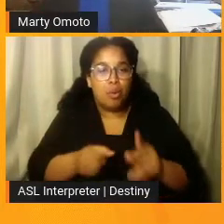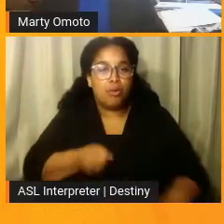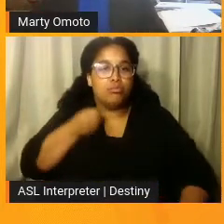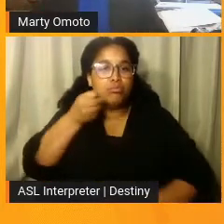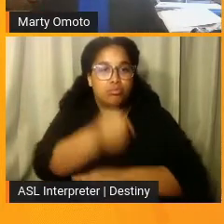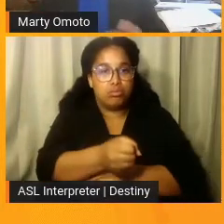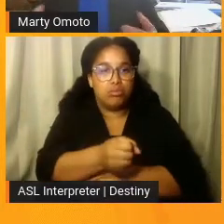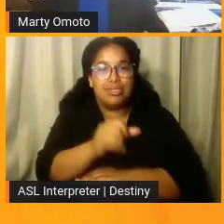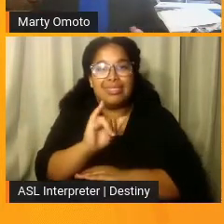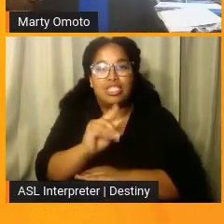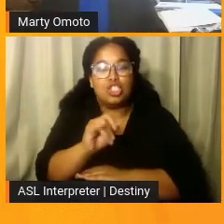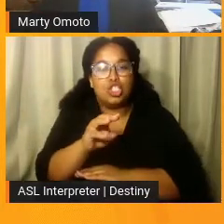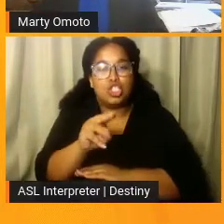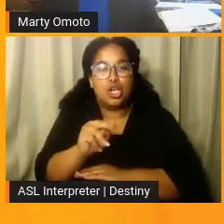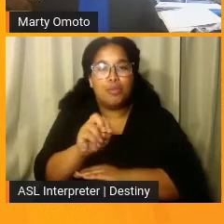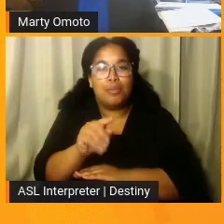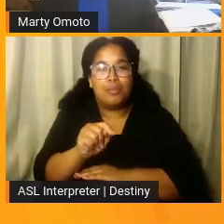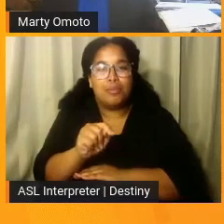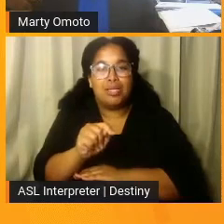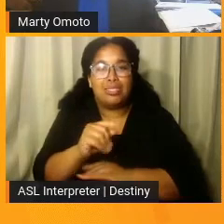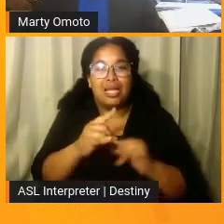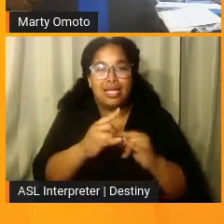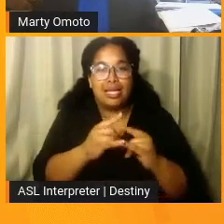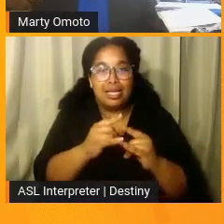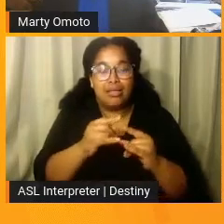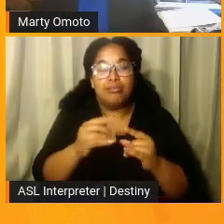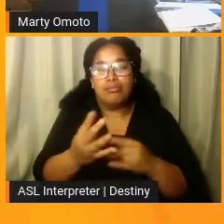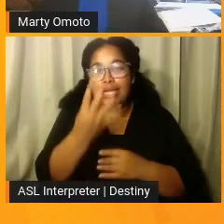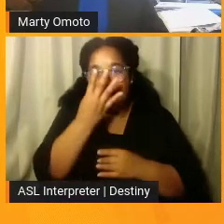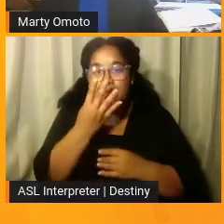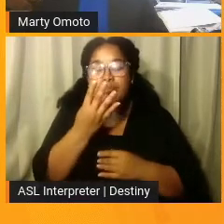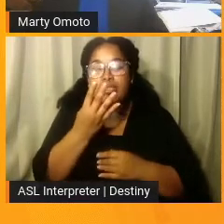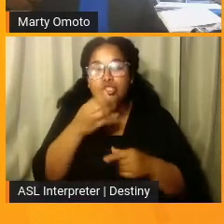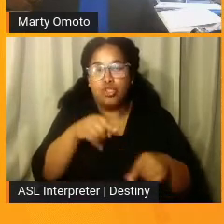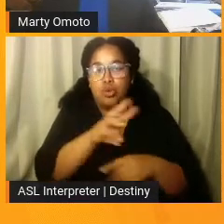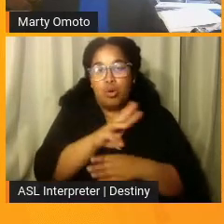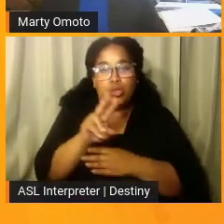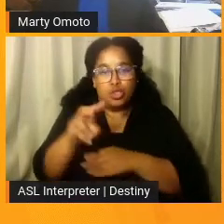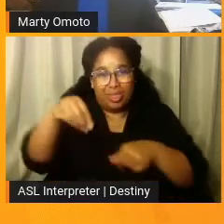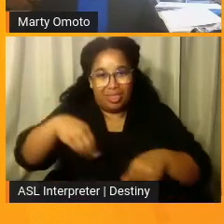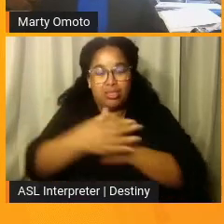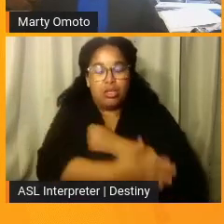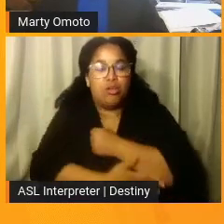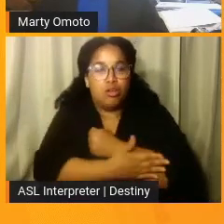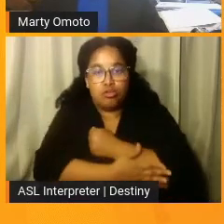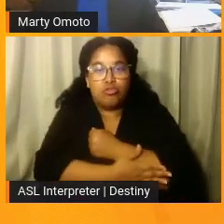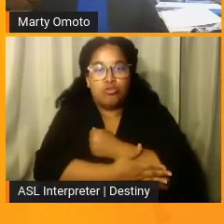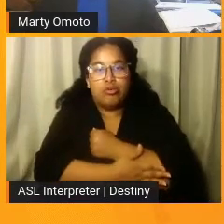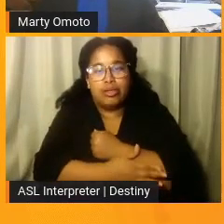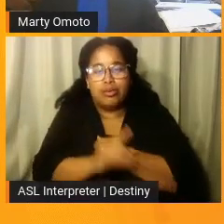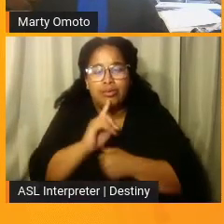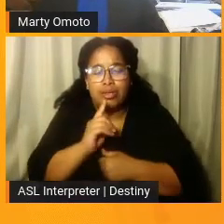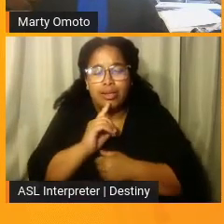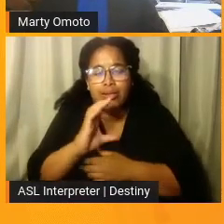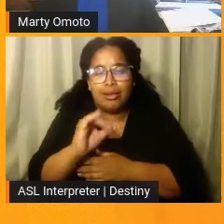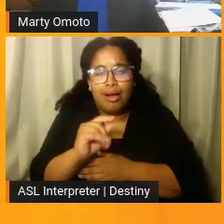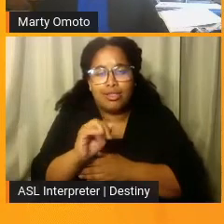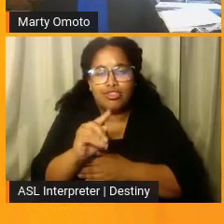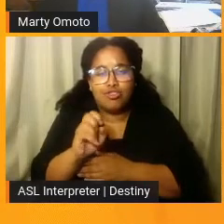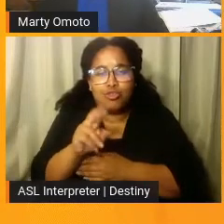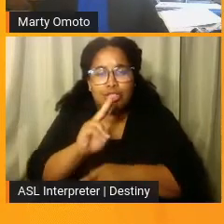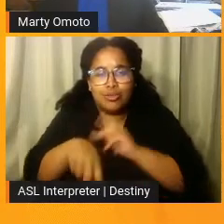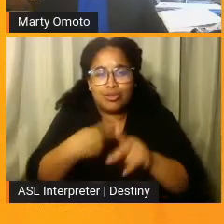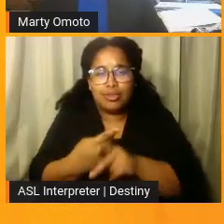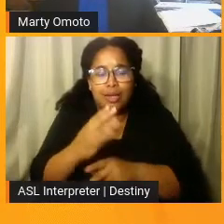internment camps, concentration camps in this country during World War II simply because, um, being Japanese.